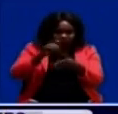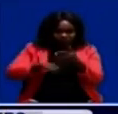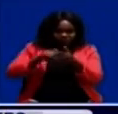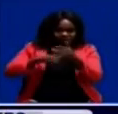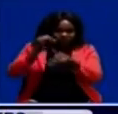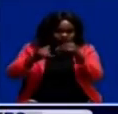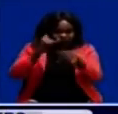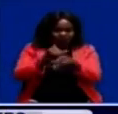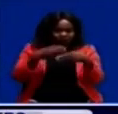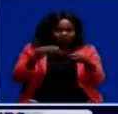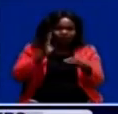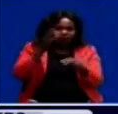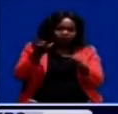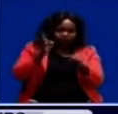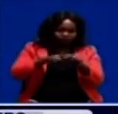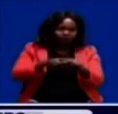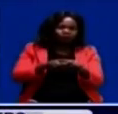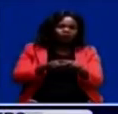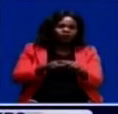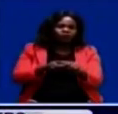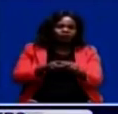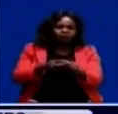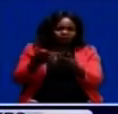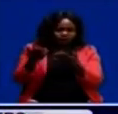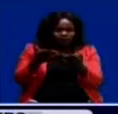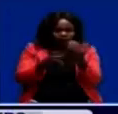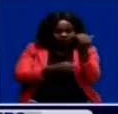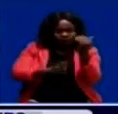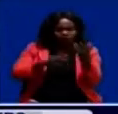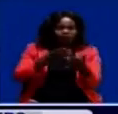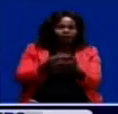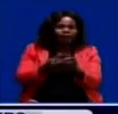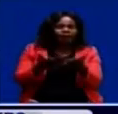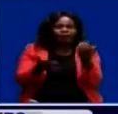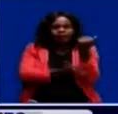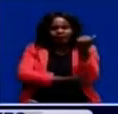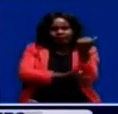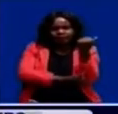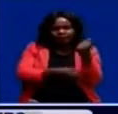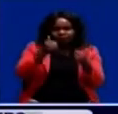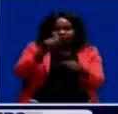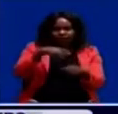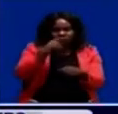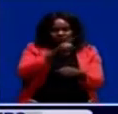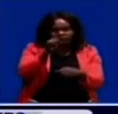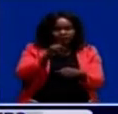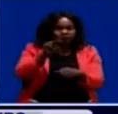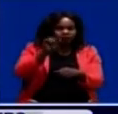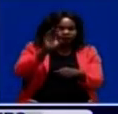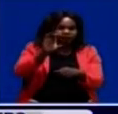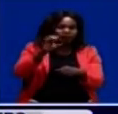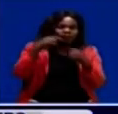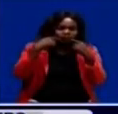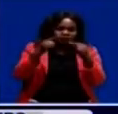international market will increase the flow of foreign currency in the country. Dr. Hawazoka has also told ZMBC News